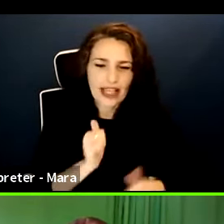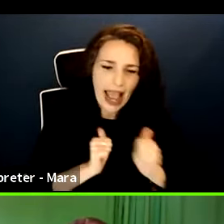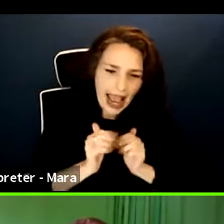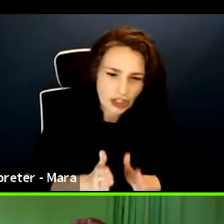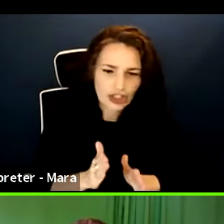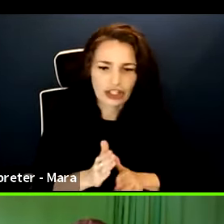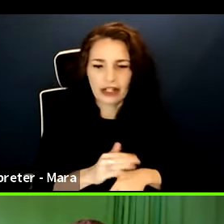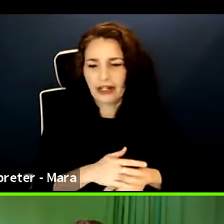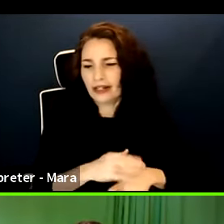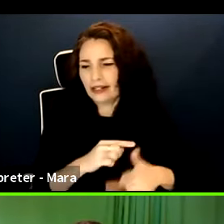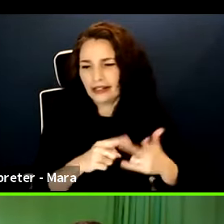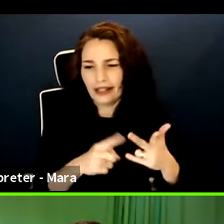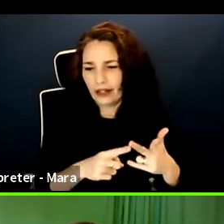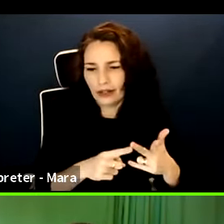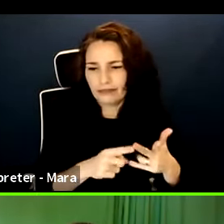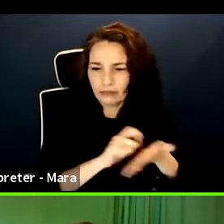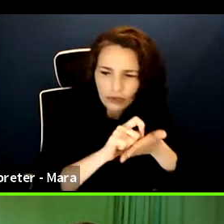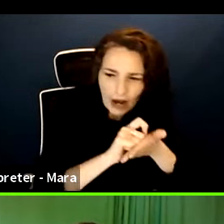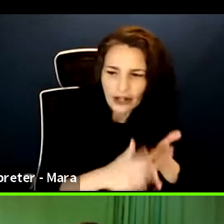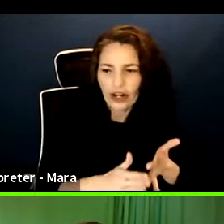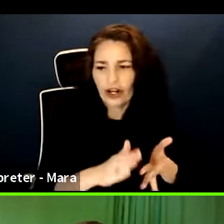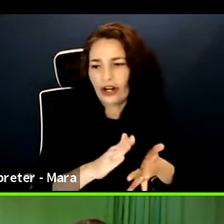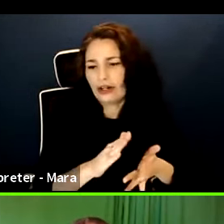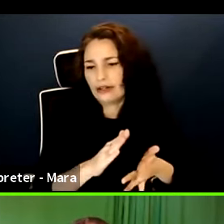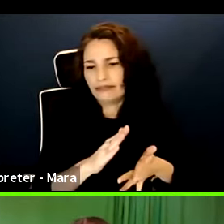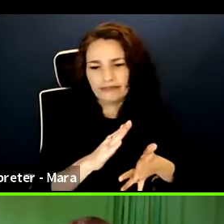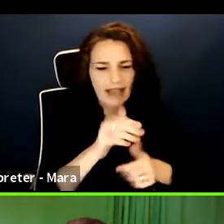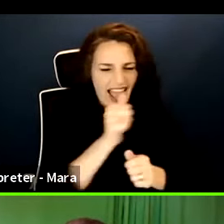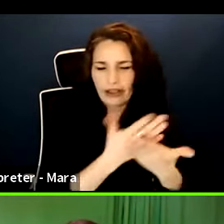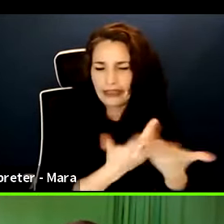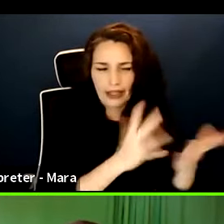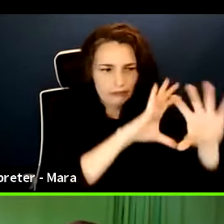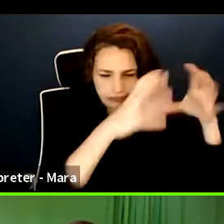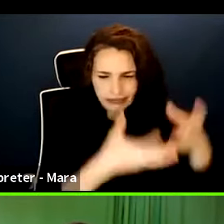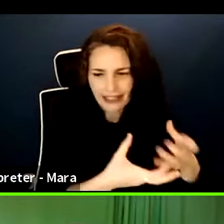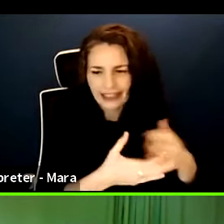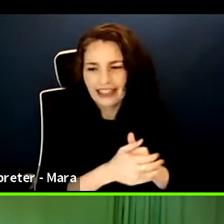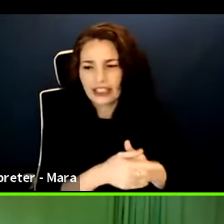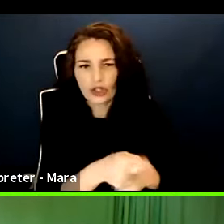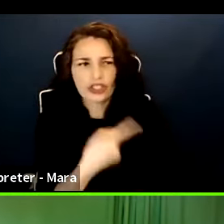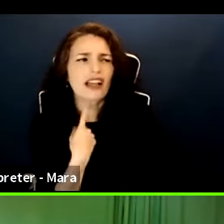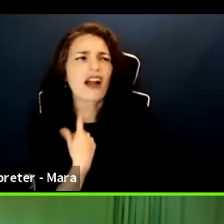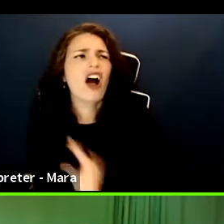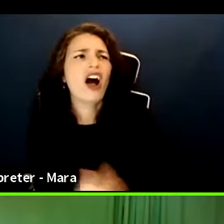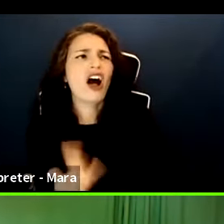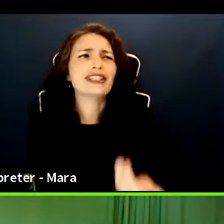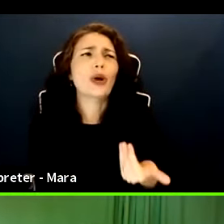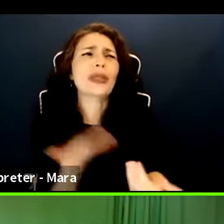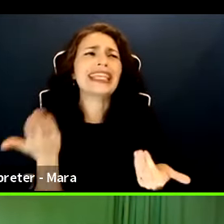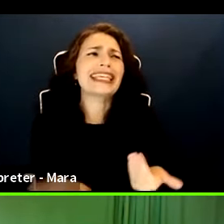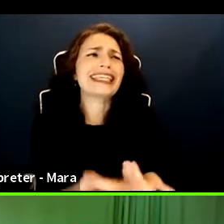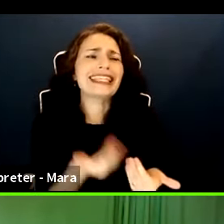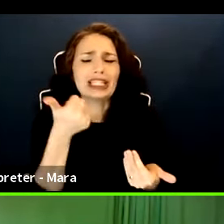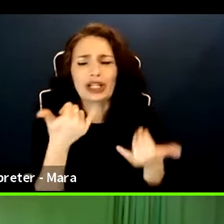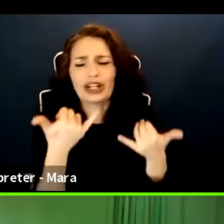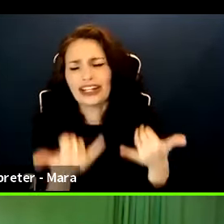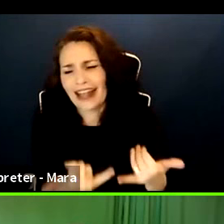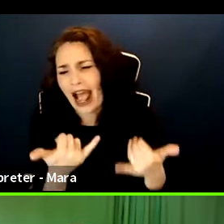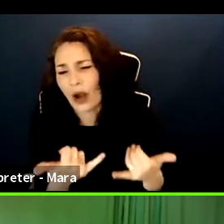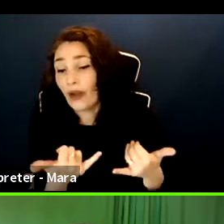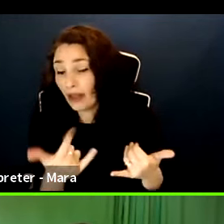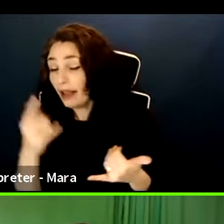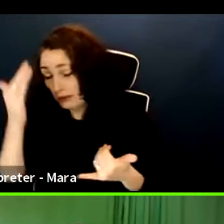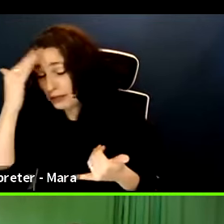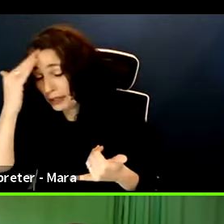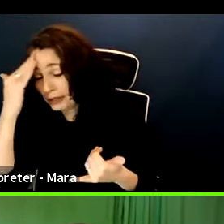much easier it was. And we've, you know, already completed season two and it's winning awards and things like that. And another thing I did